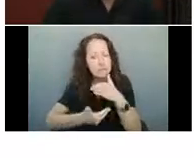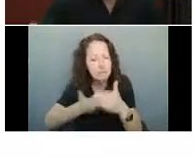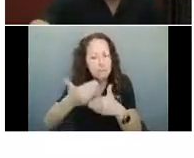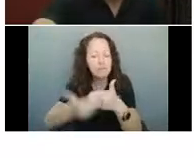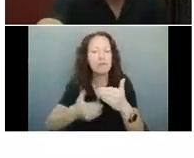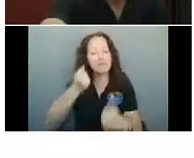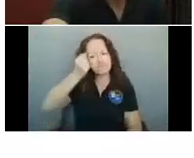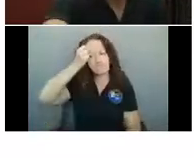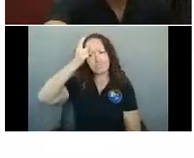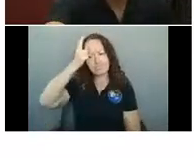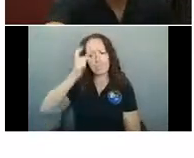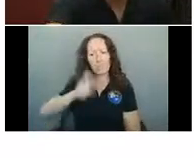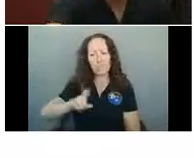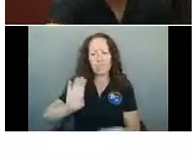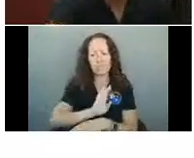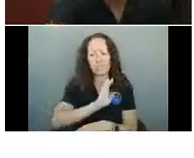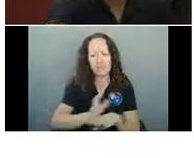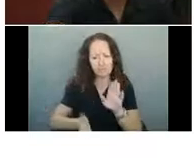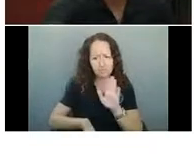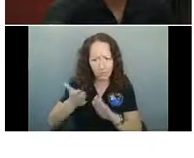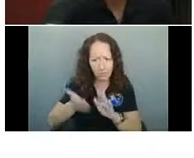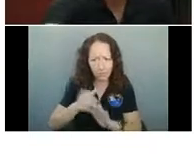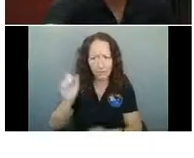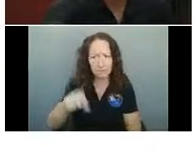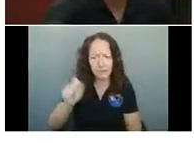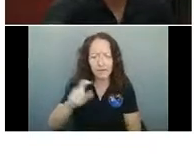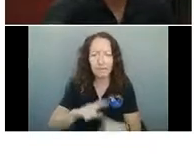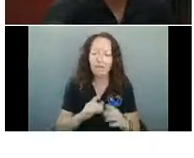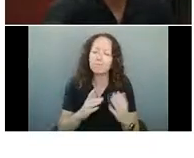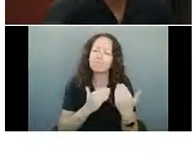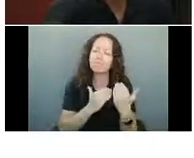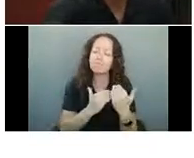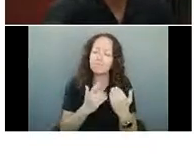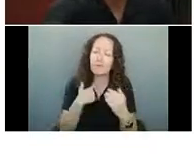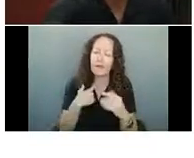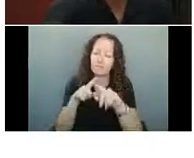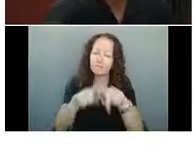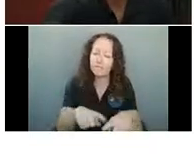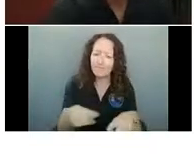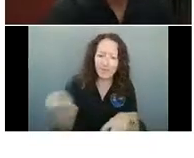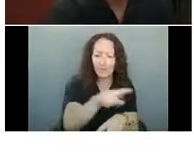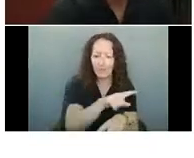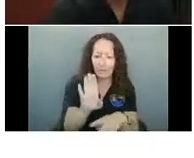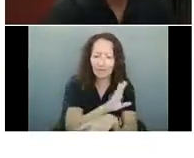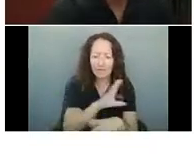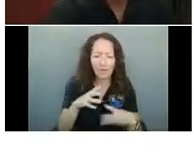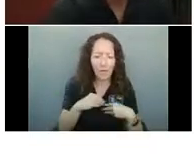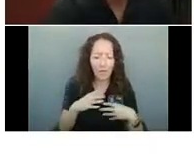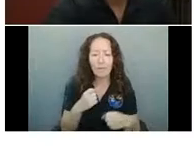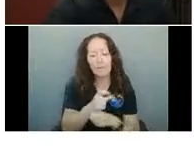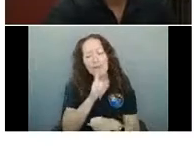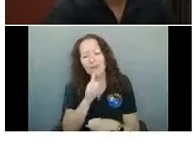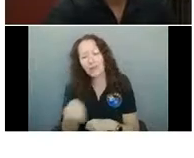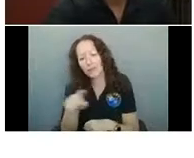And yet, I do rely on all of you as business owners to make sure that you're doing your part and following the instructions